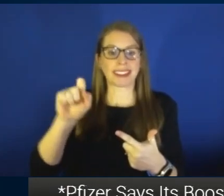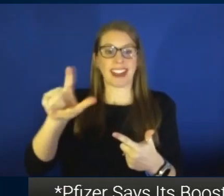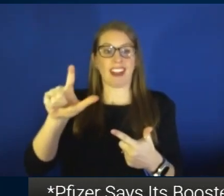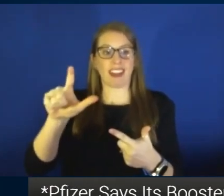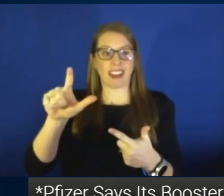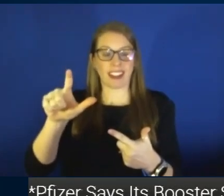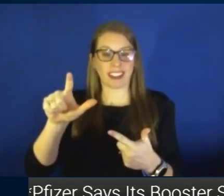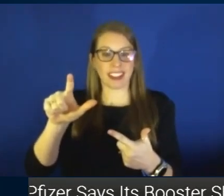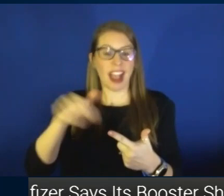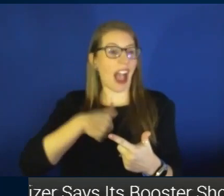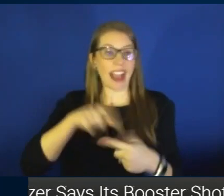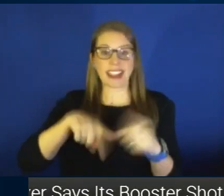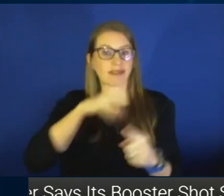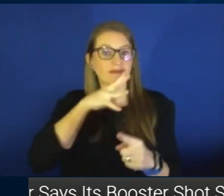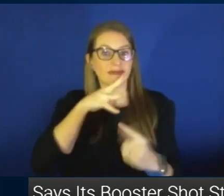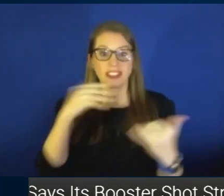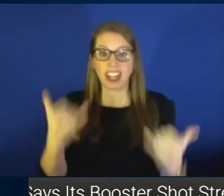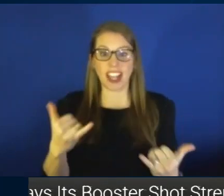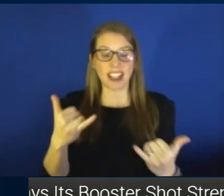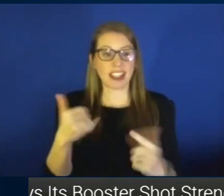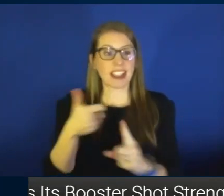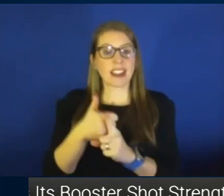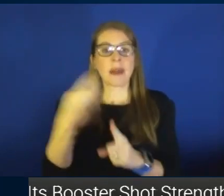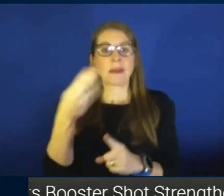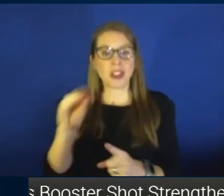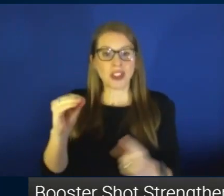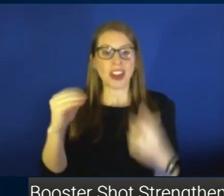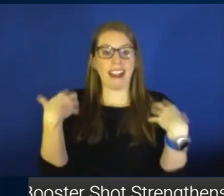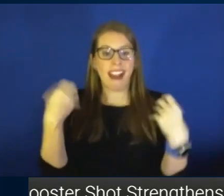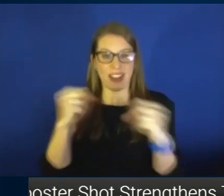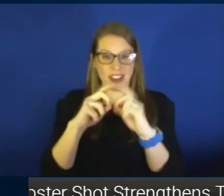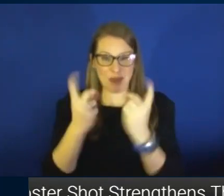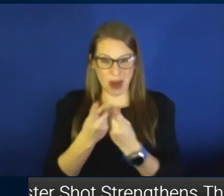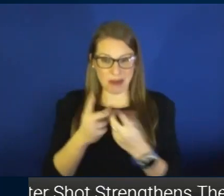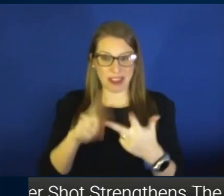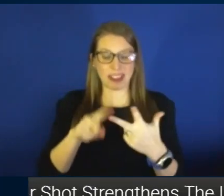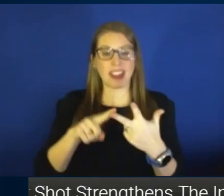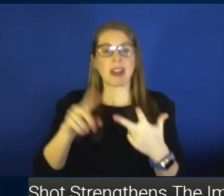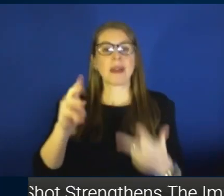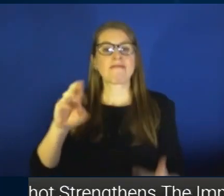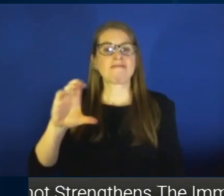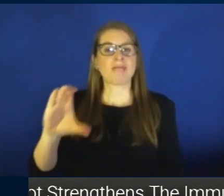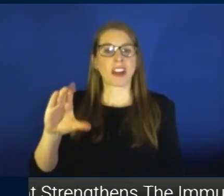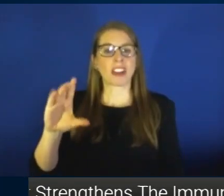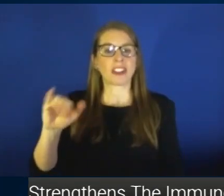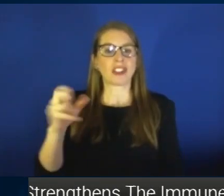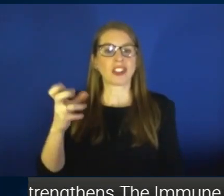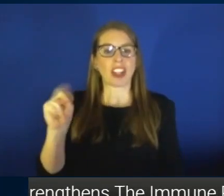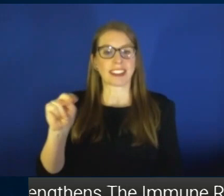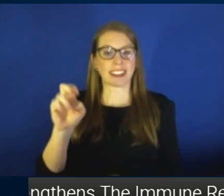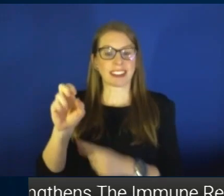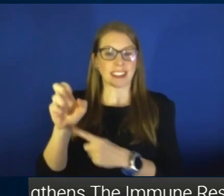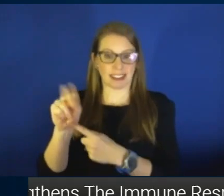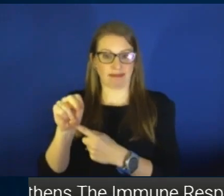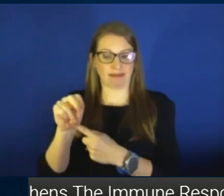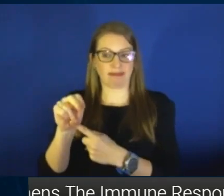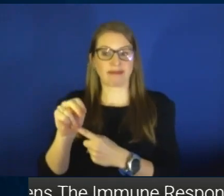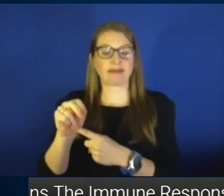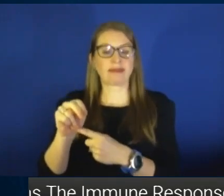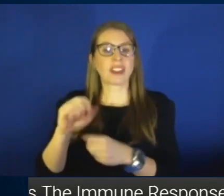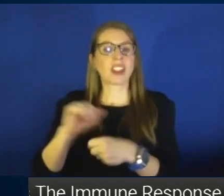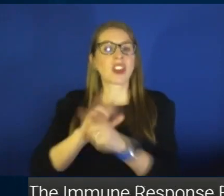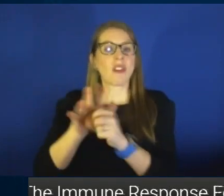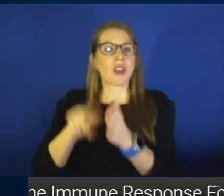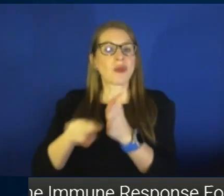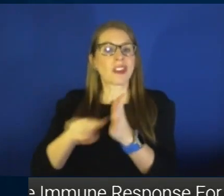I can't speak today on this Friday. He's with the Missouri Health Department. And Dr. Mark Johnson, so glad to have you with us. He leads the wastewater and COVID research for